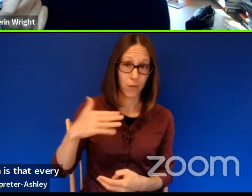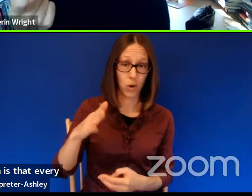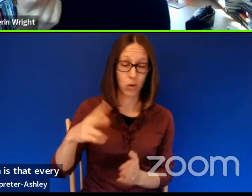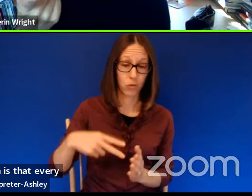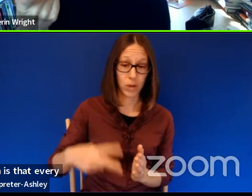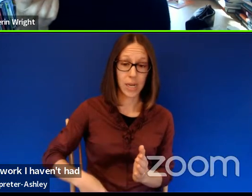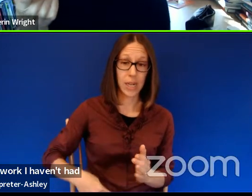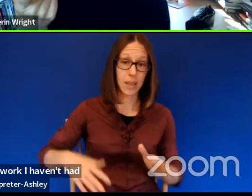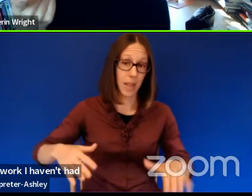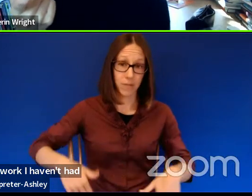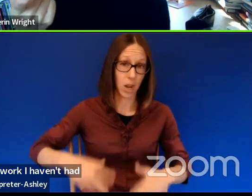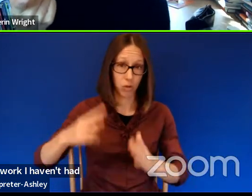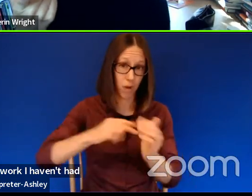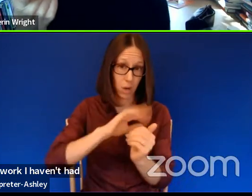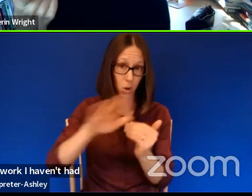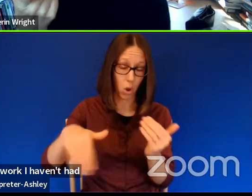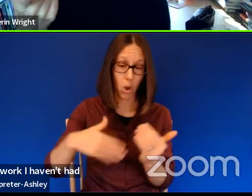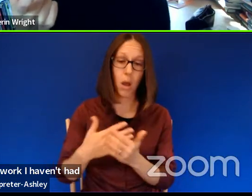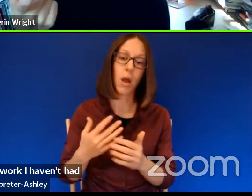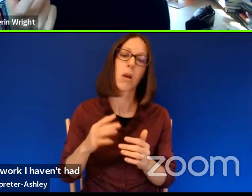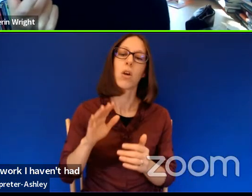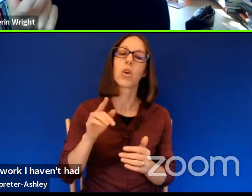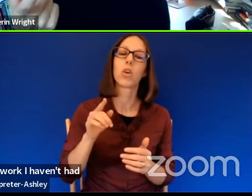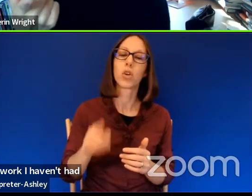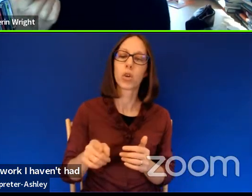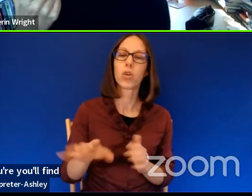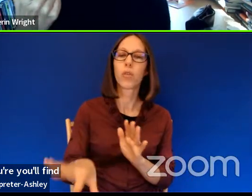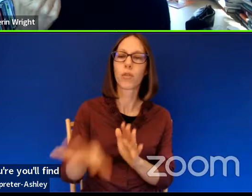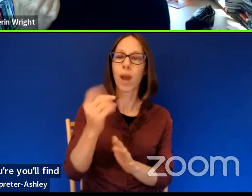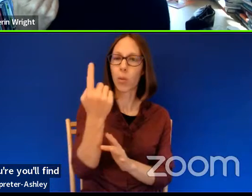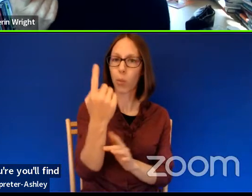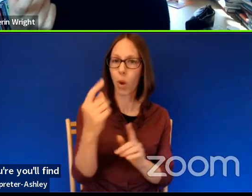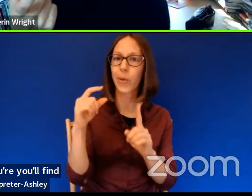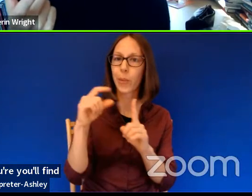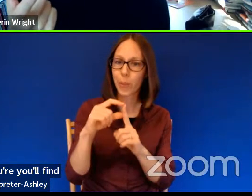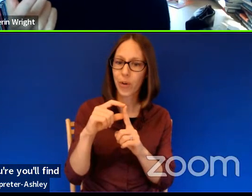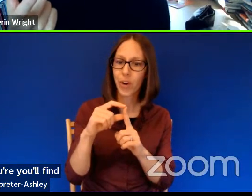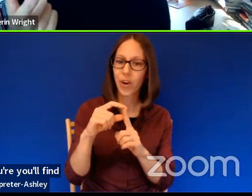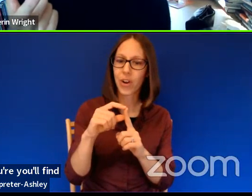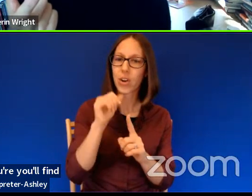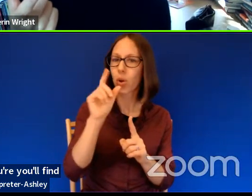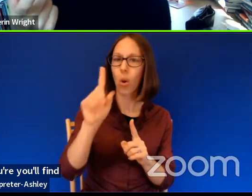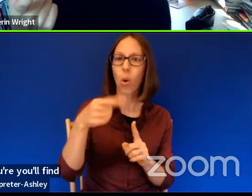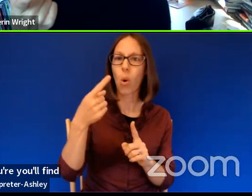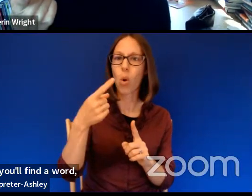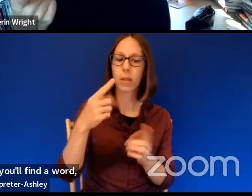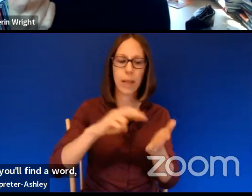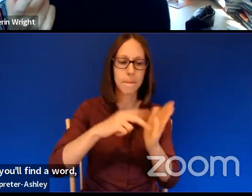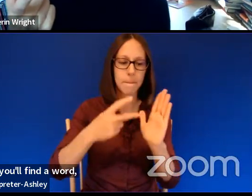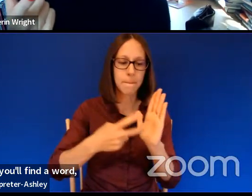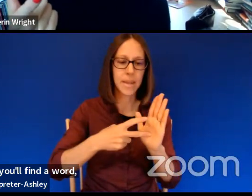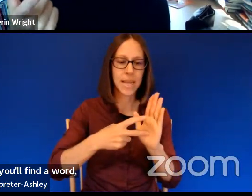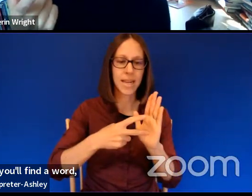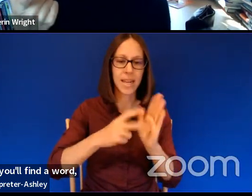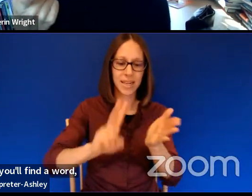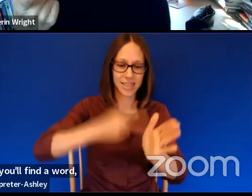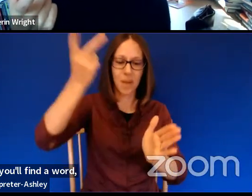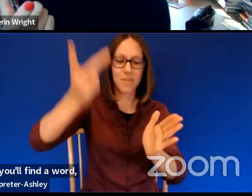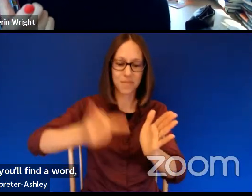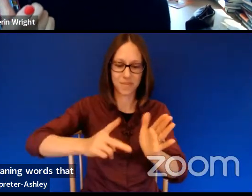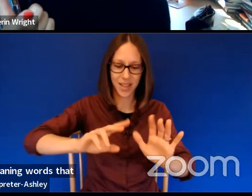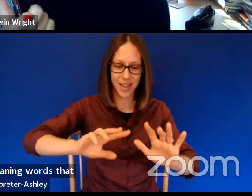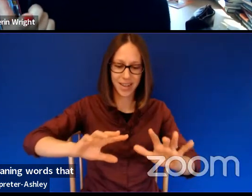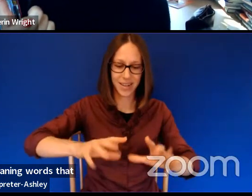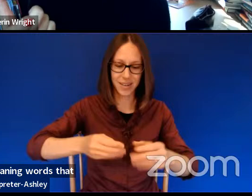to read yet that, that you're, you'll find a word and you don't just double the meaning. Words that have